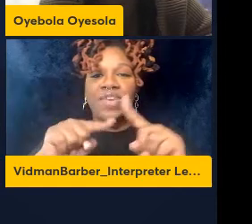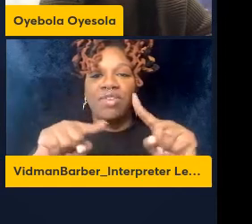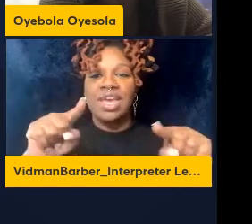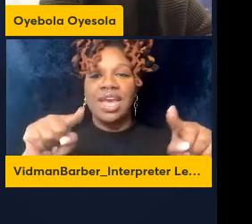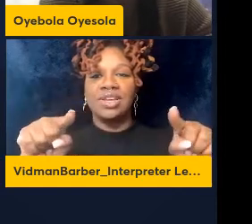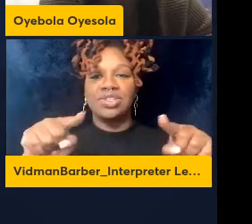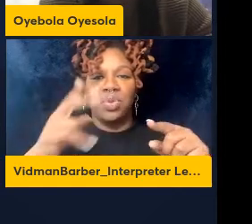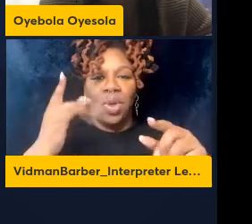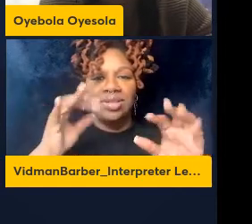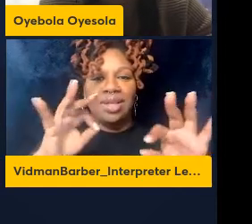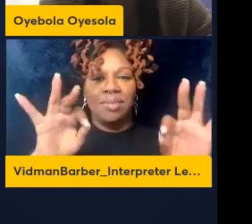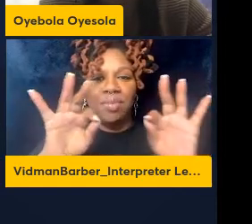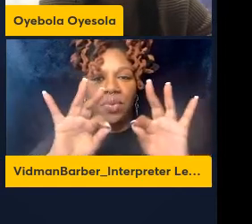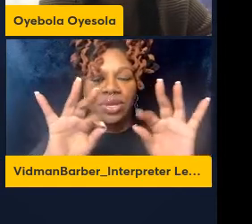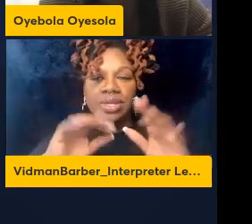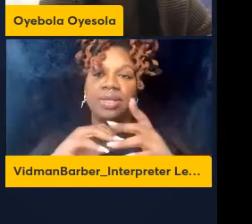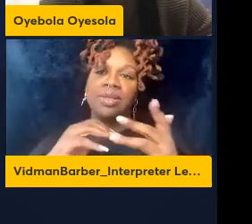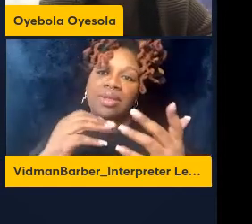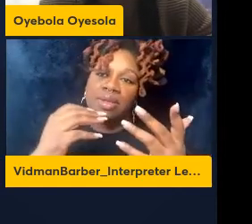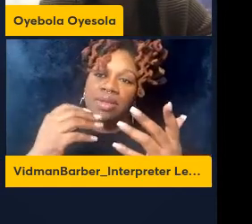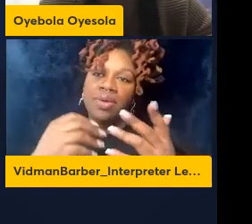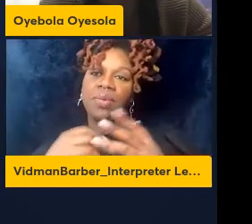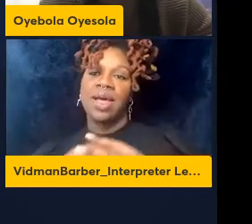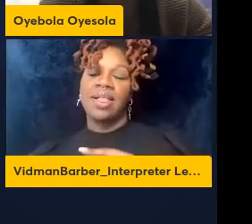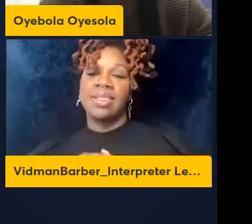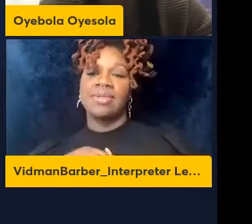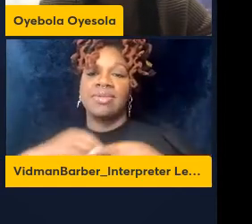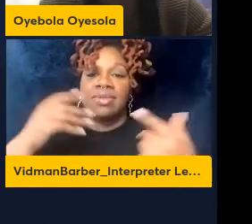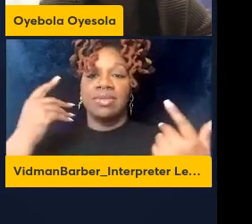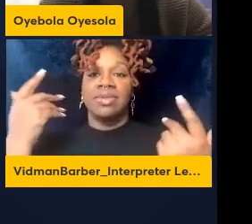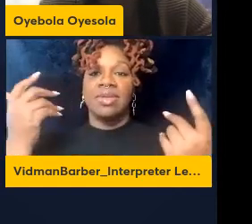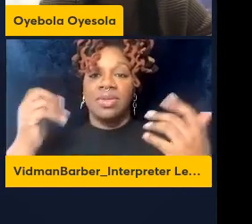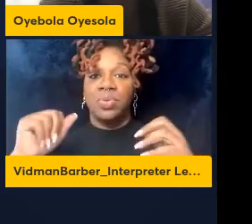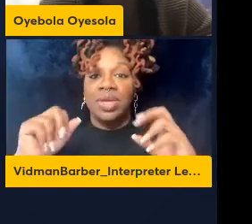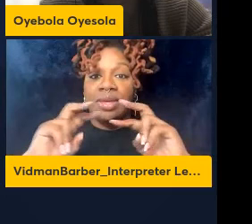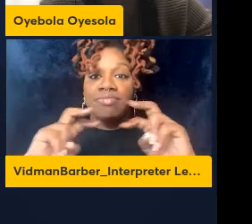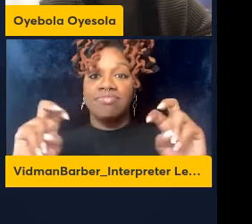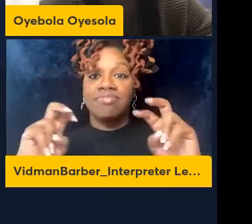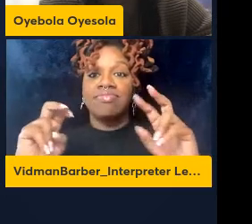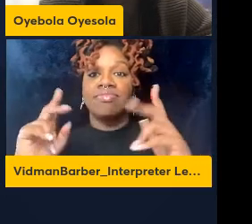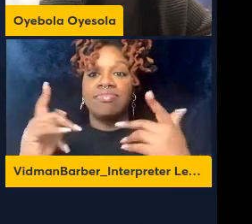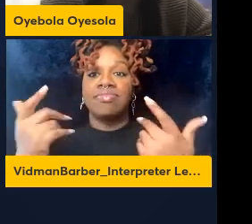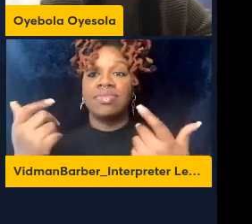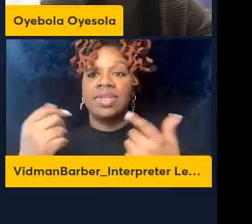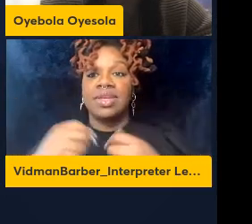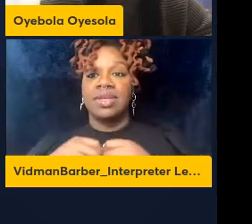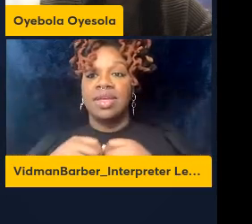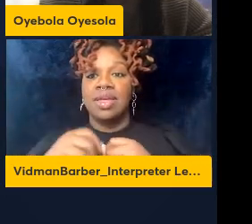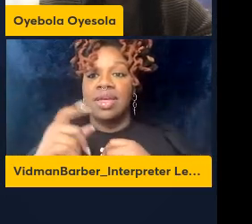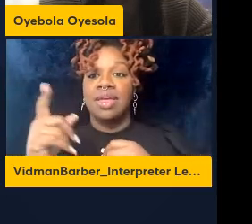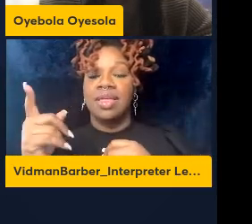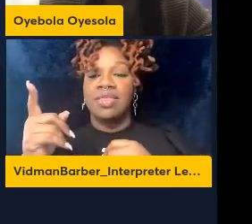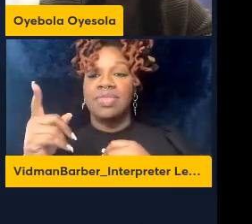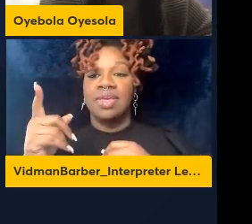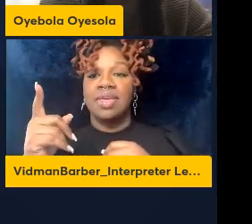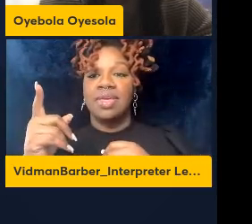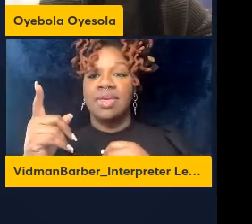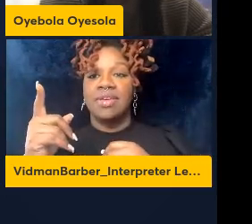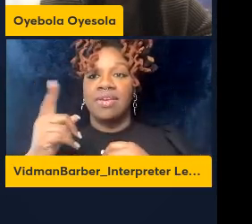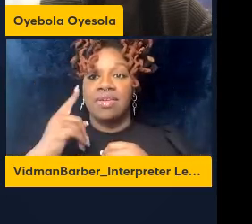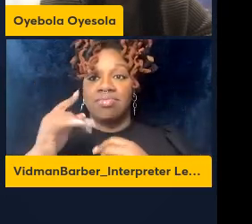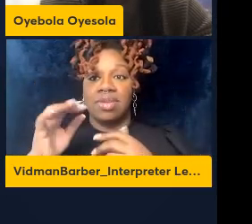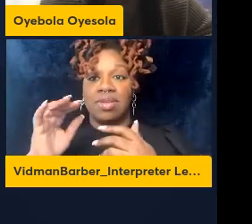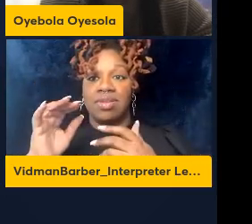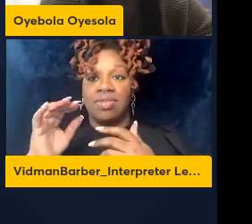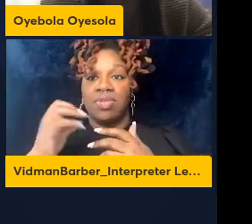so we could look at immune the warm intensity in those mice and what we see is